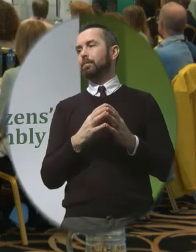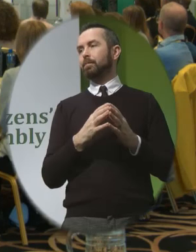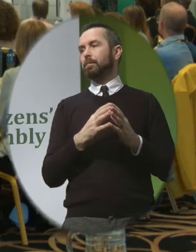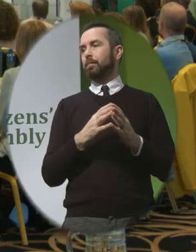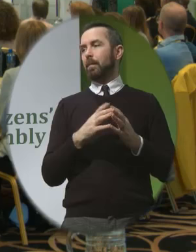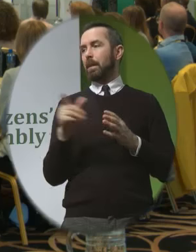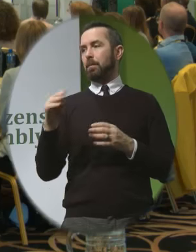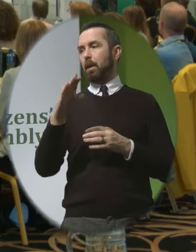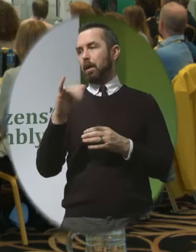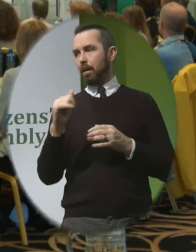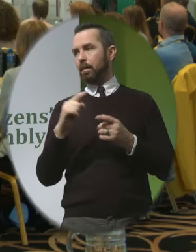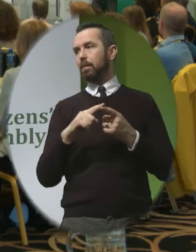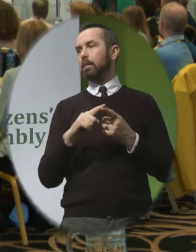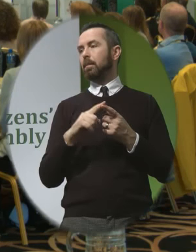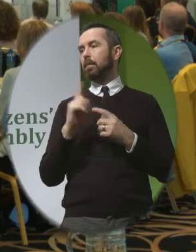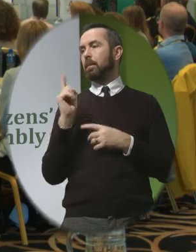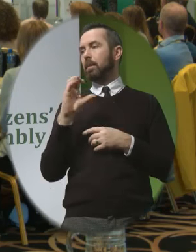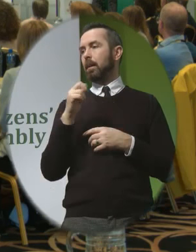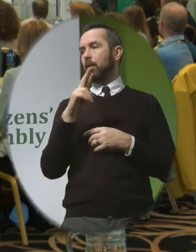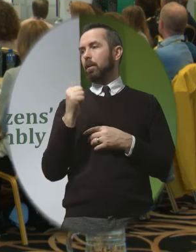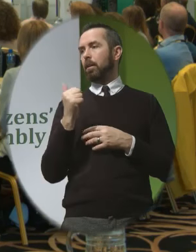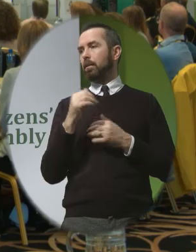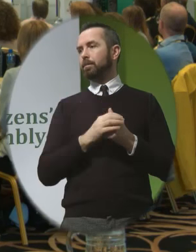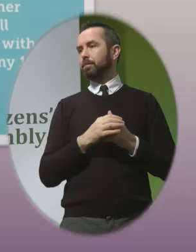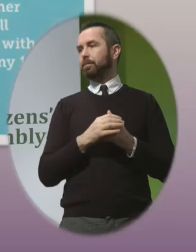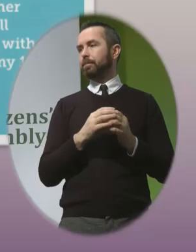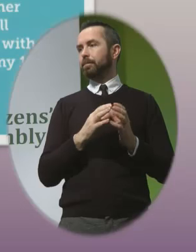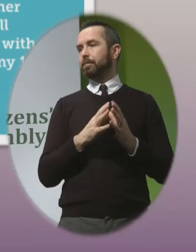so that's little baby Maya with trisomy 7